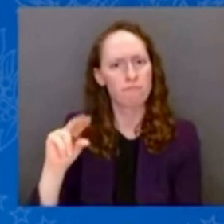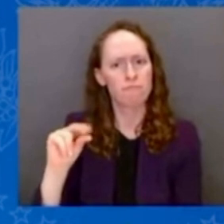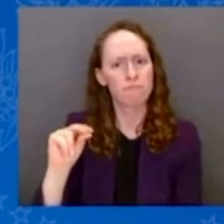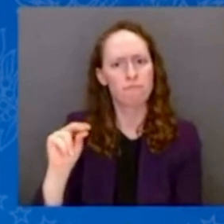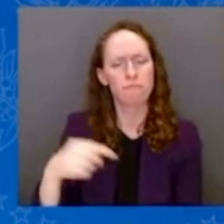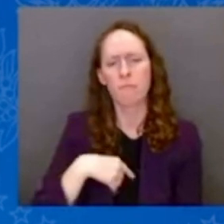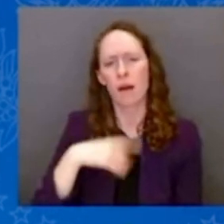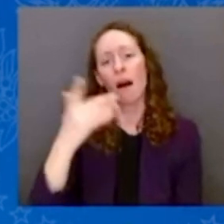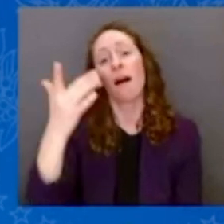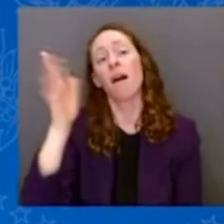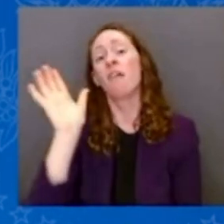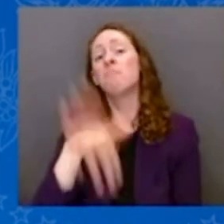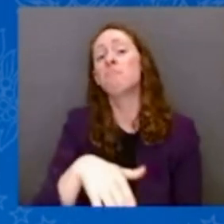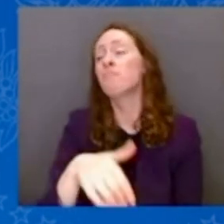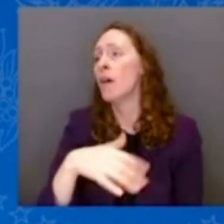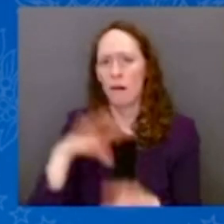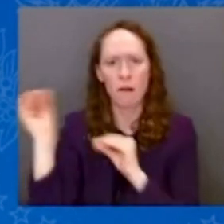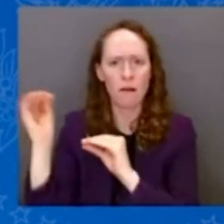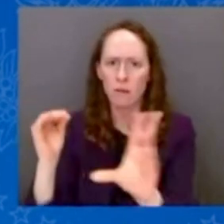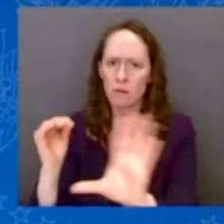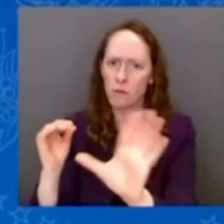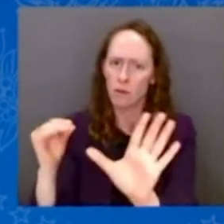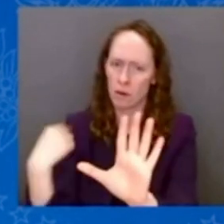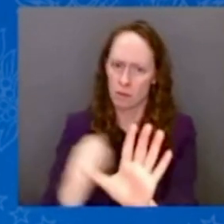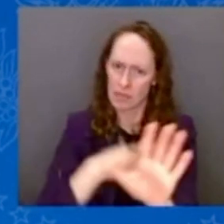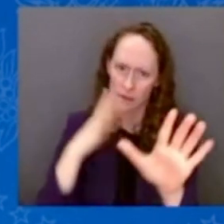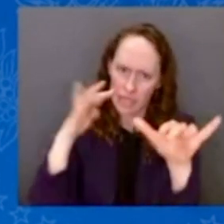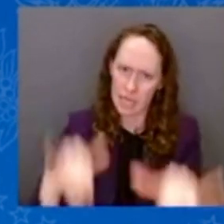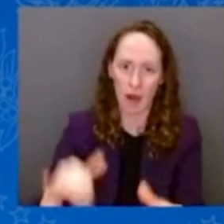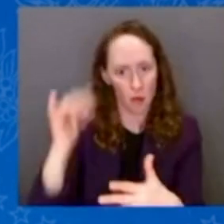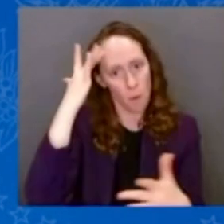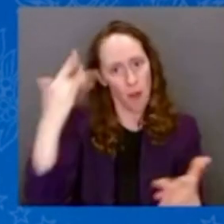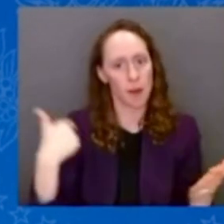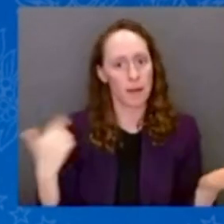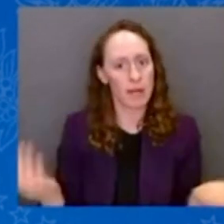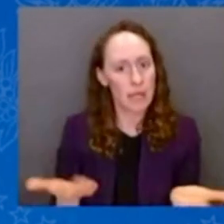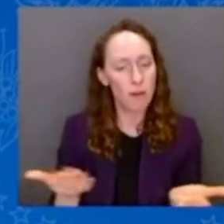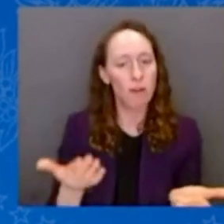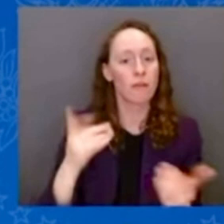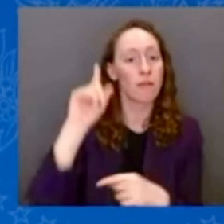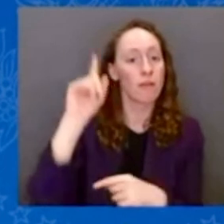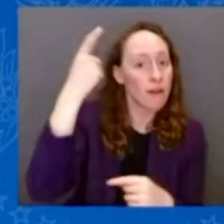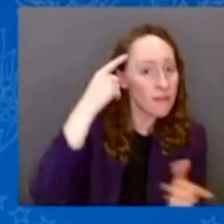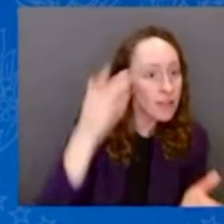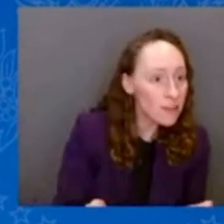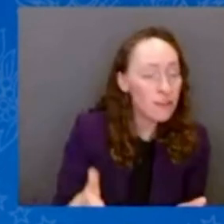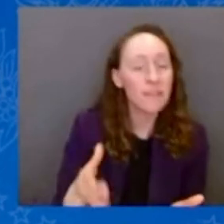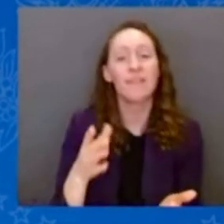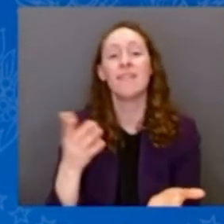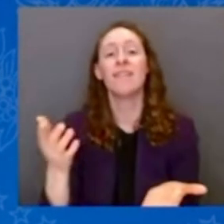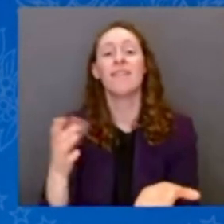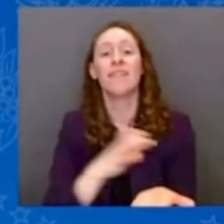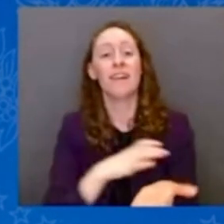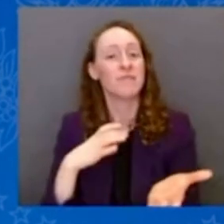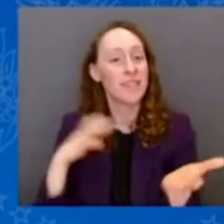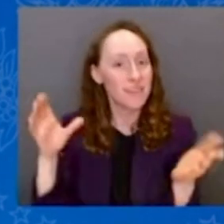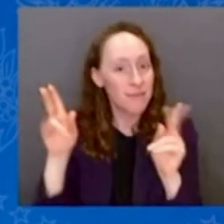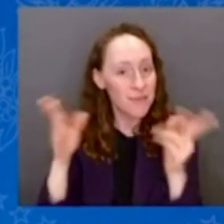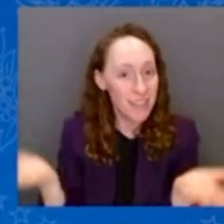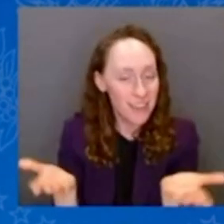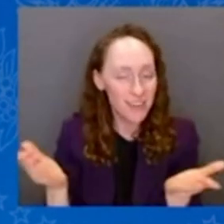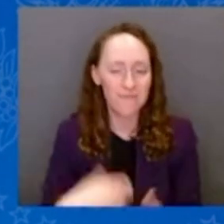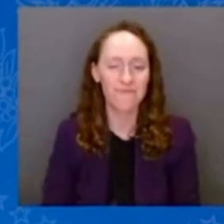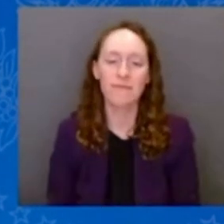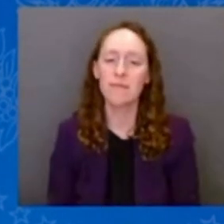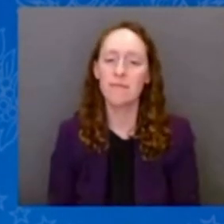here, why your Congress is here, why place to sleep, food to